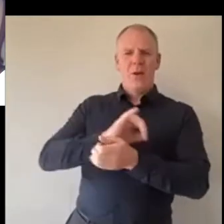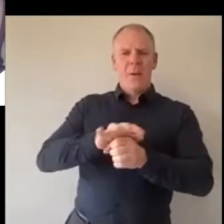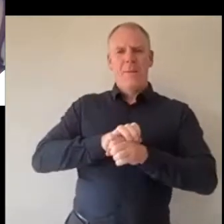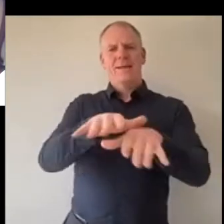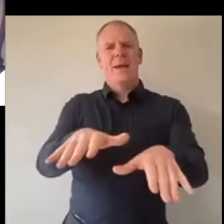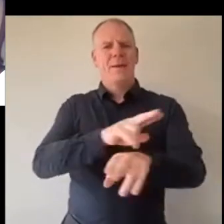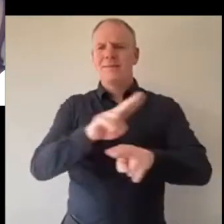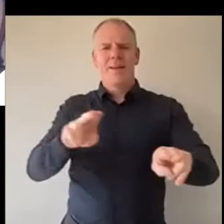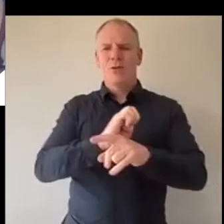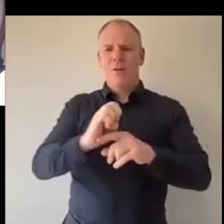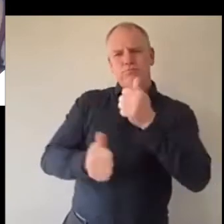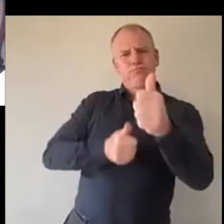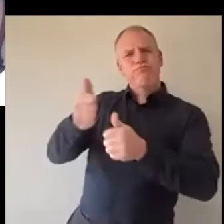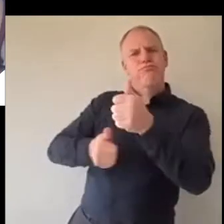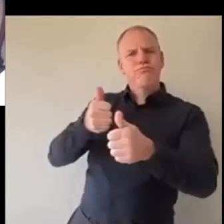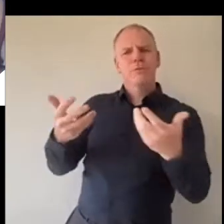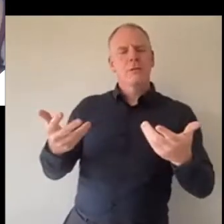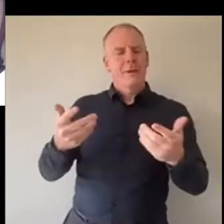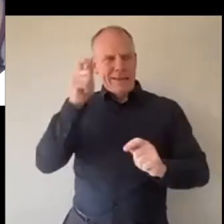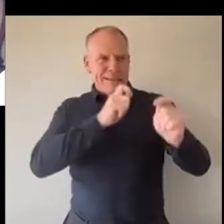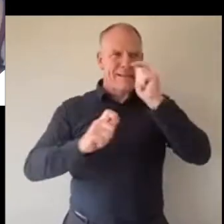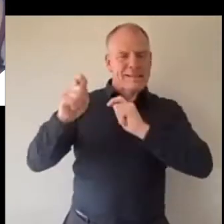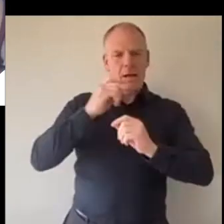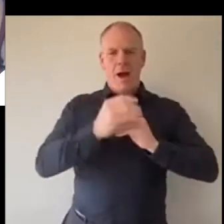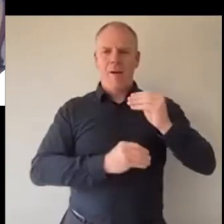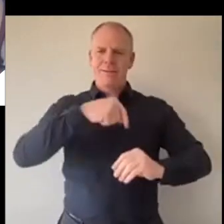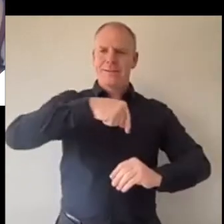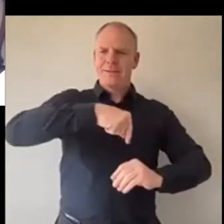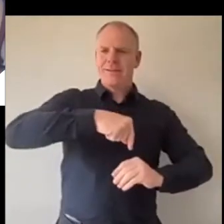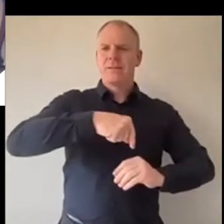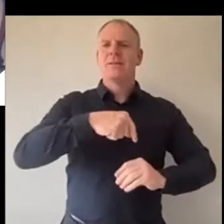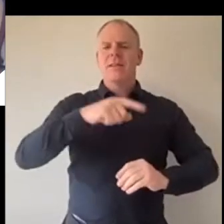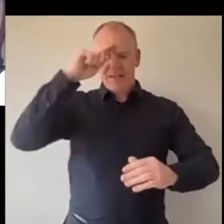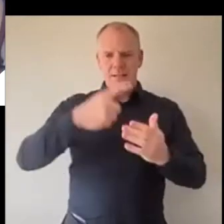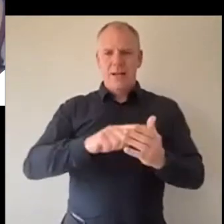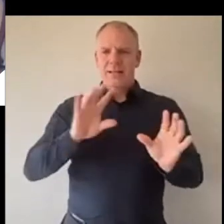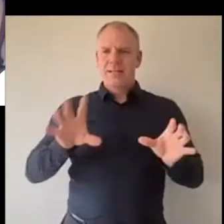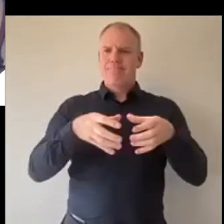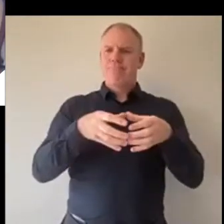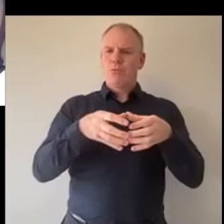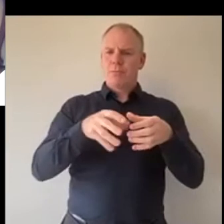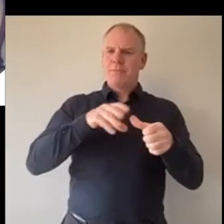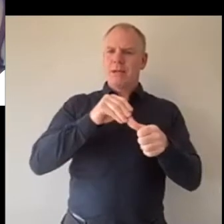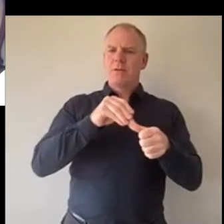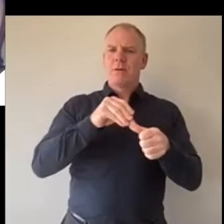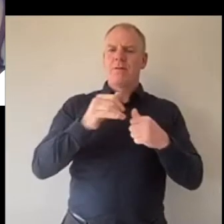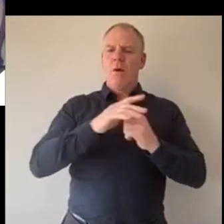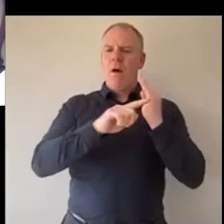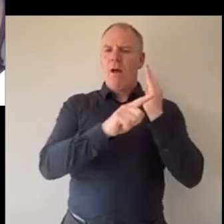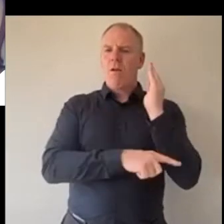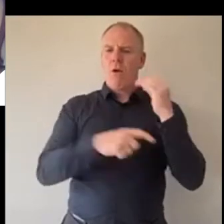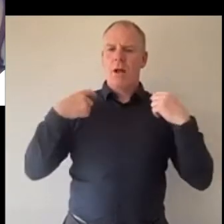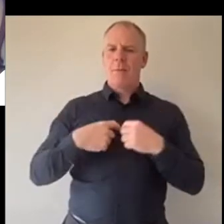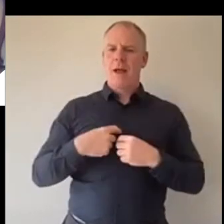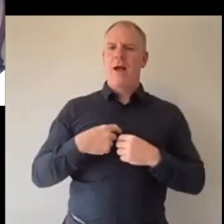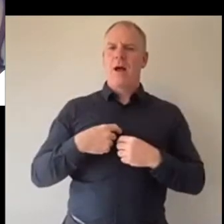enough credit. So what we thought of here in the office was that we have a special category for the Lord Mayor Awards, which would